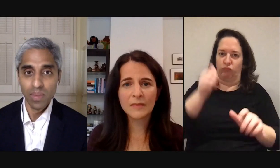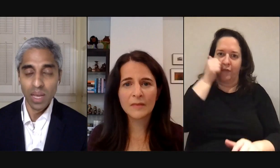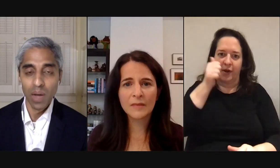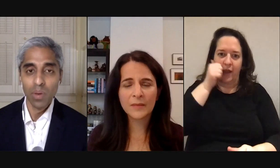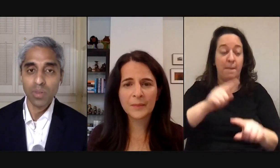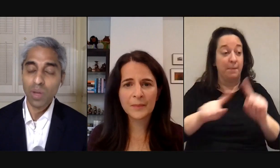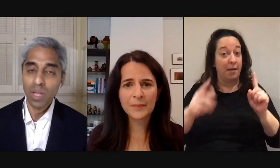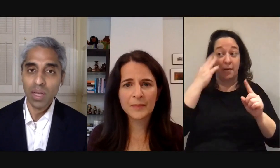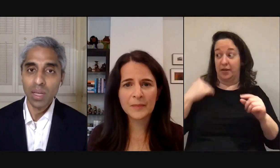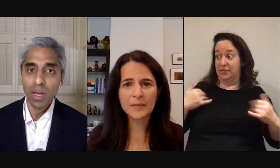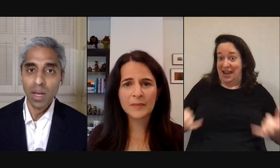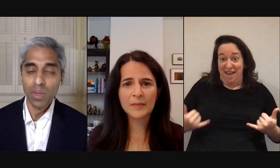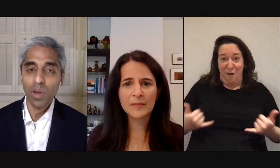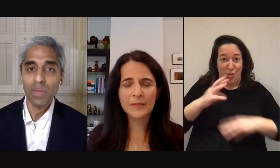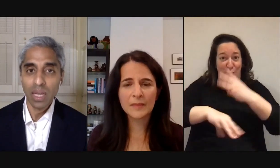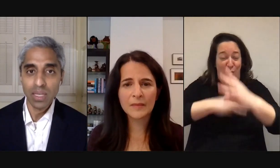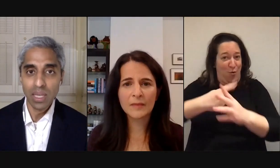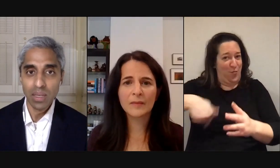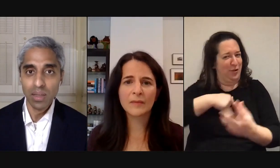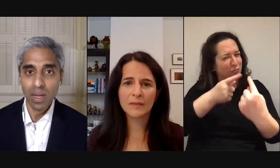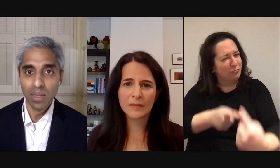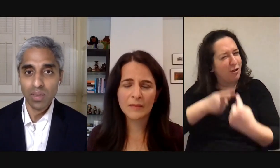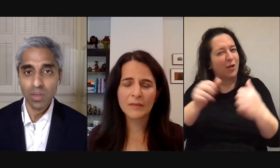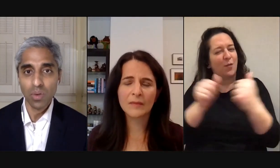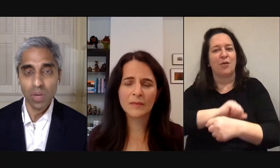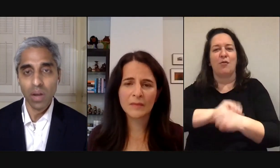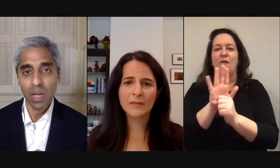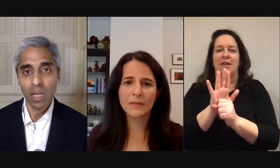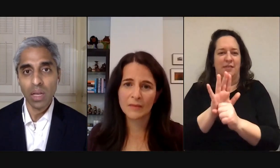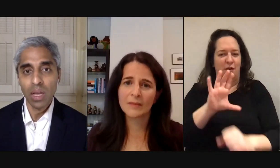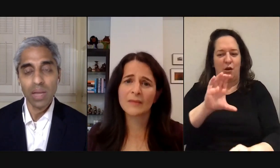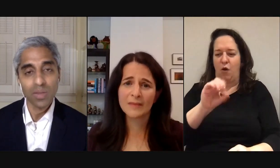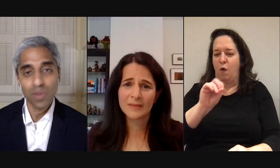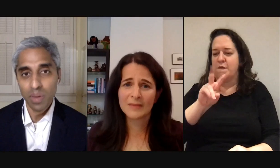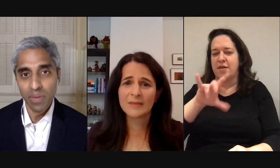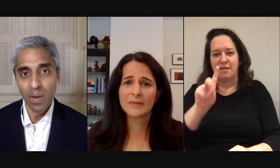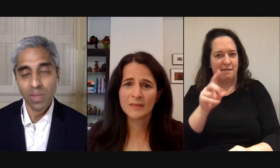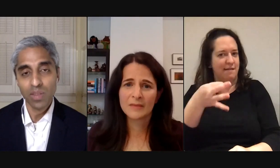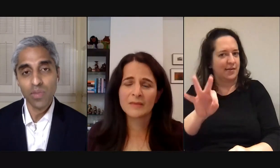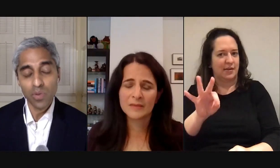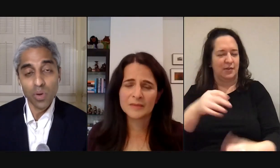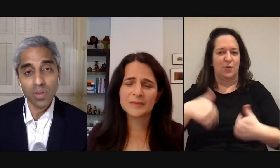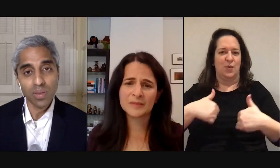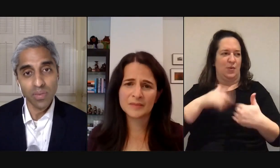now and how we were struggling with covid19 this extraordinary and and disturbing virus that has forced us to